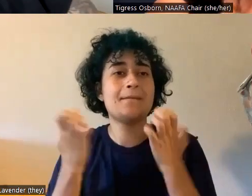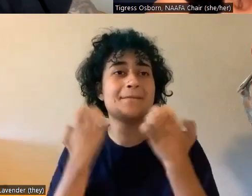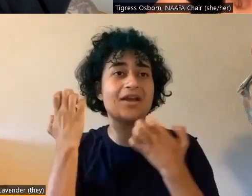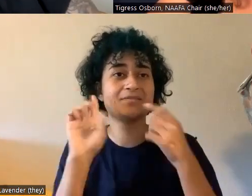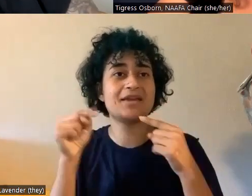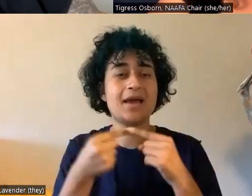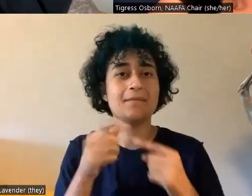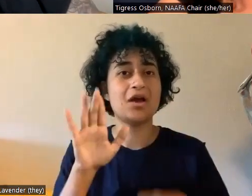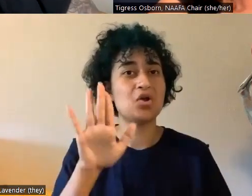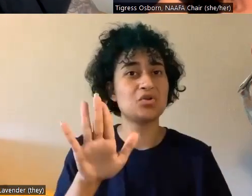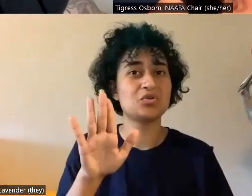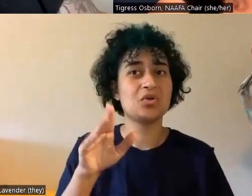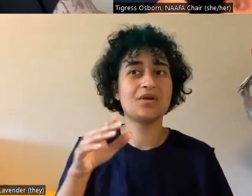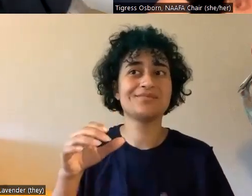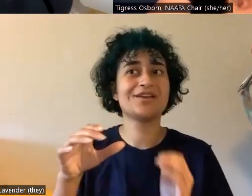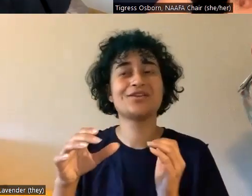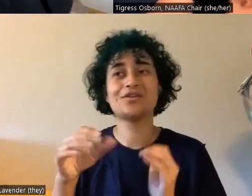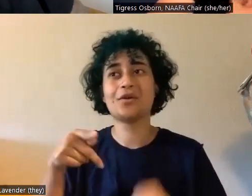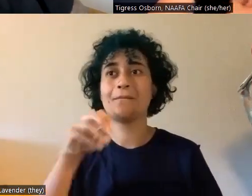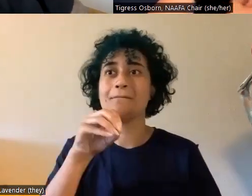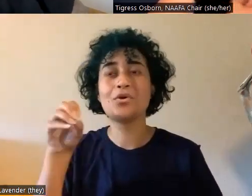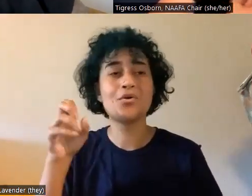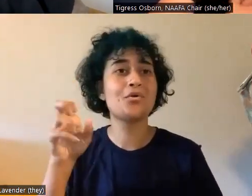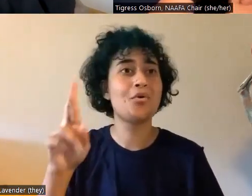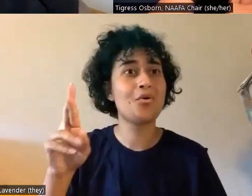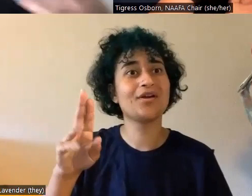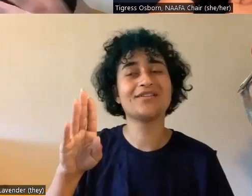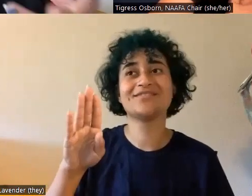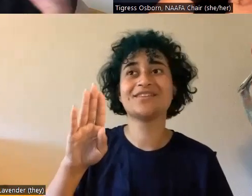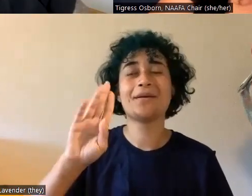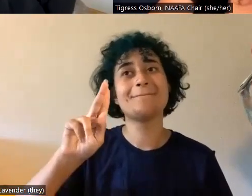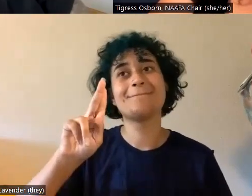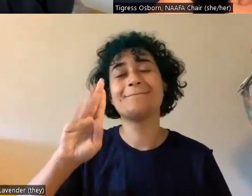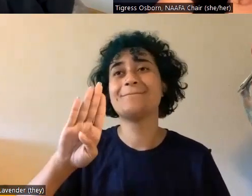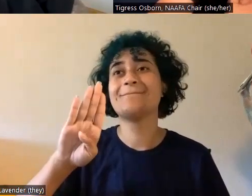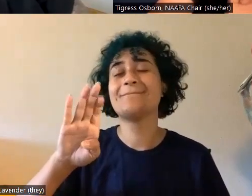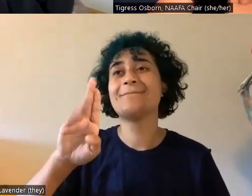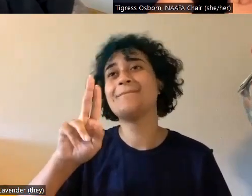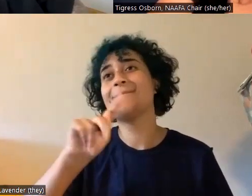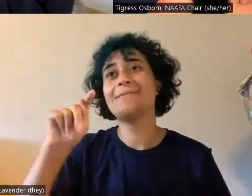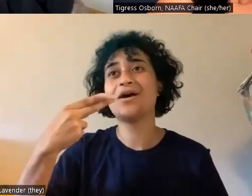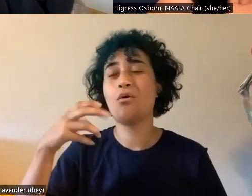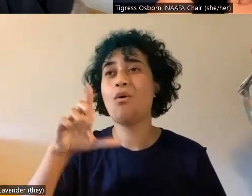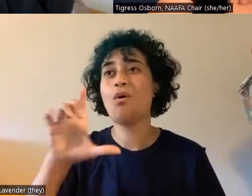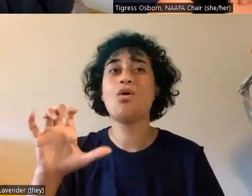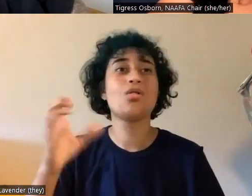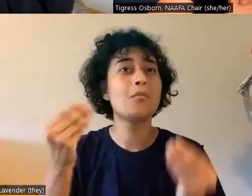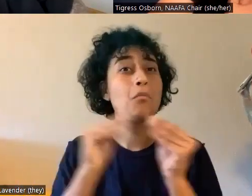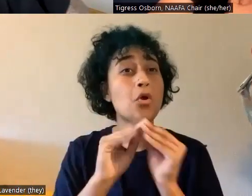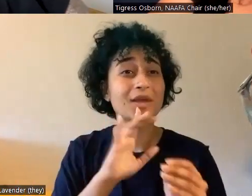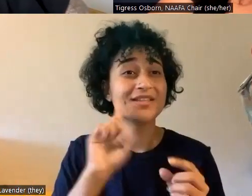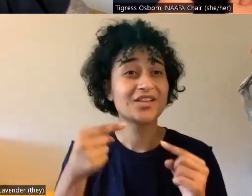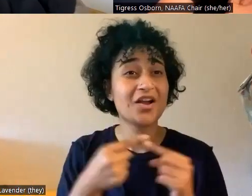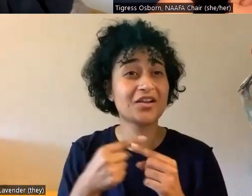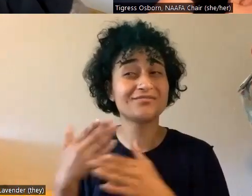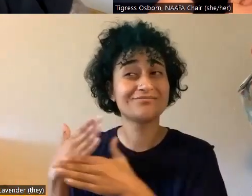I'm so happy. And I'm really proud of you because I think the more we can talk about this, the more, um, we